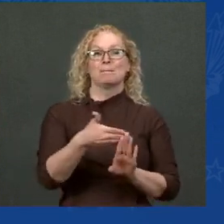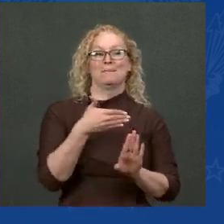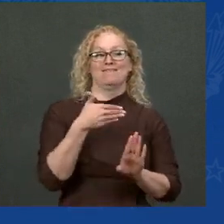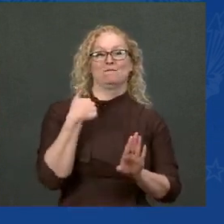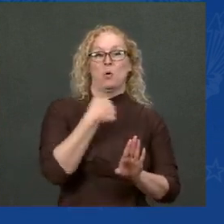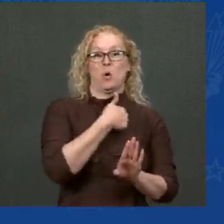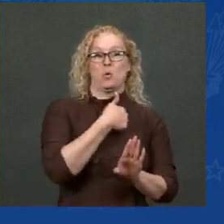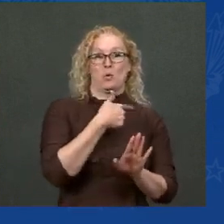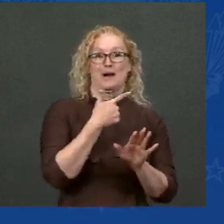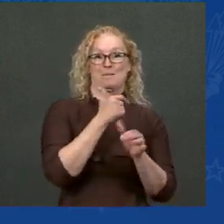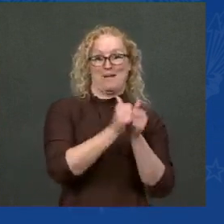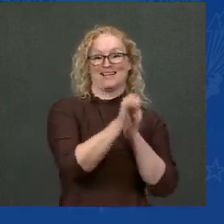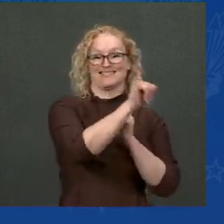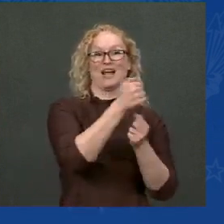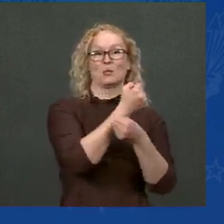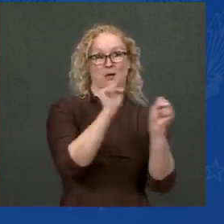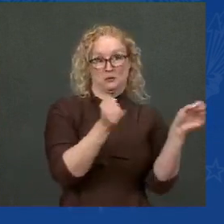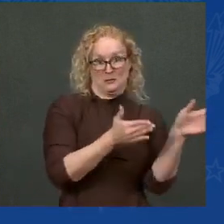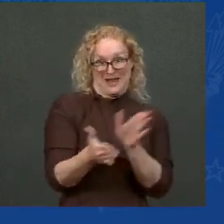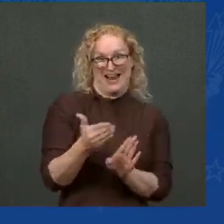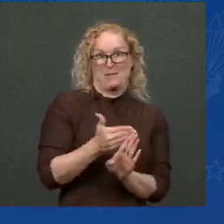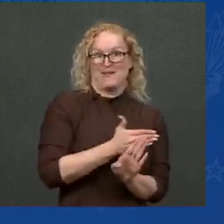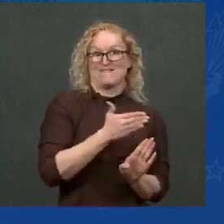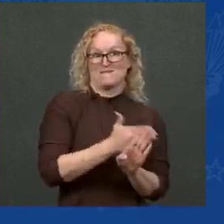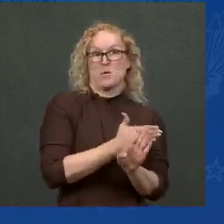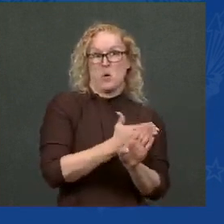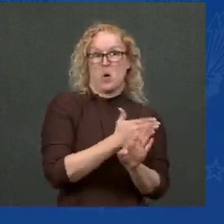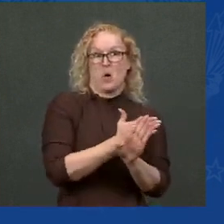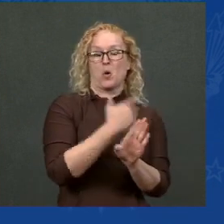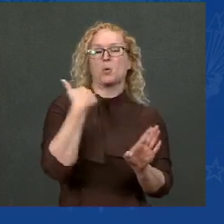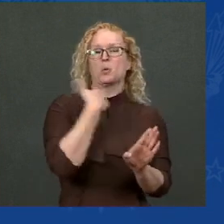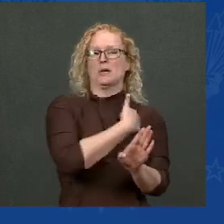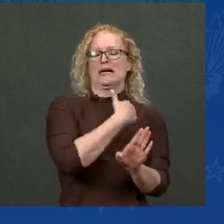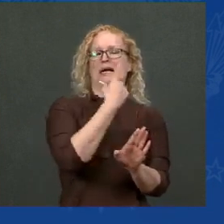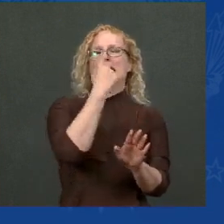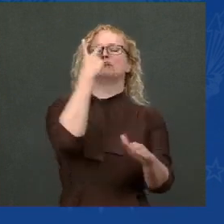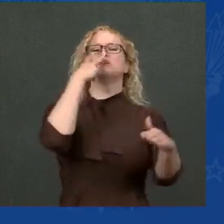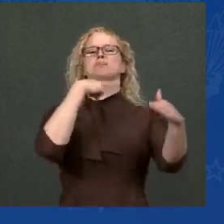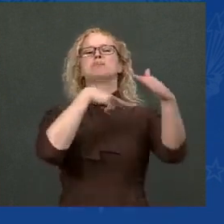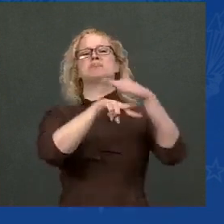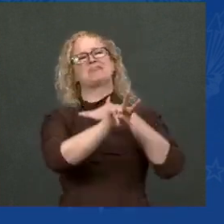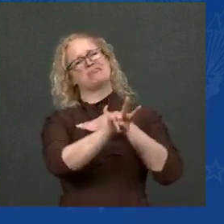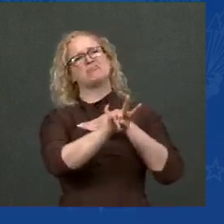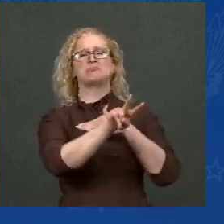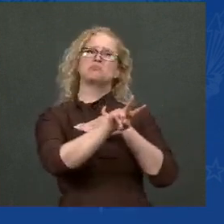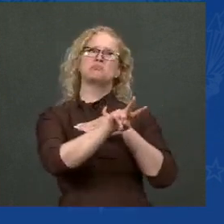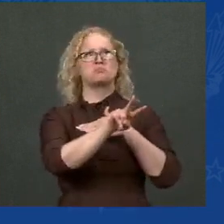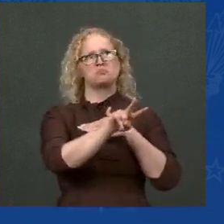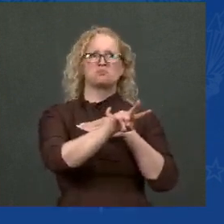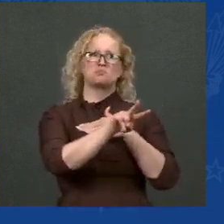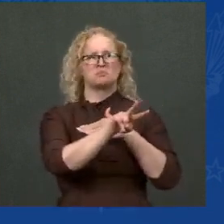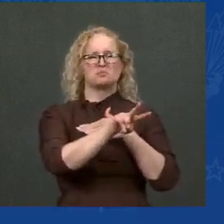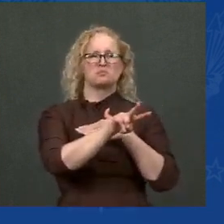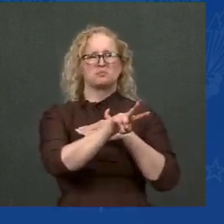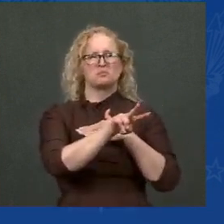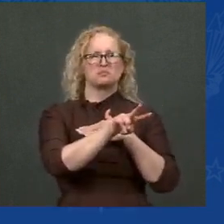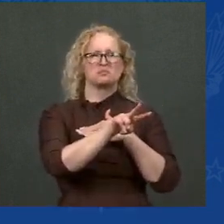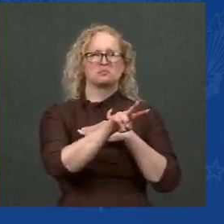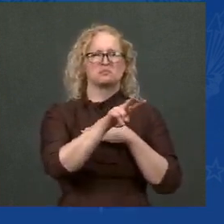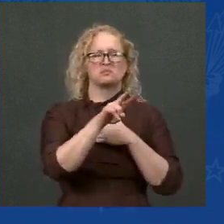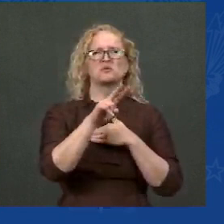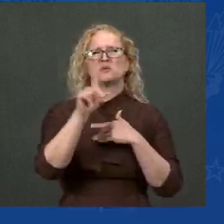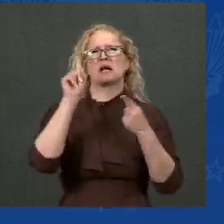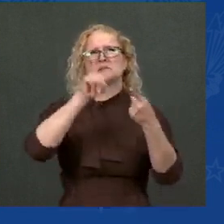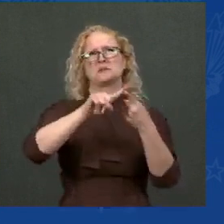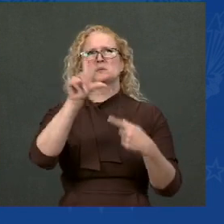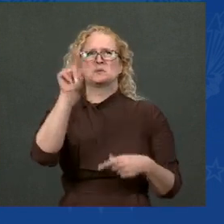it would take them to the end of 2023 — to the end of 2023 to get to 4.6 unemployment rate. Today,